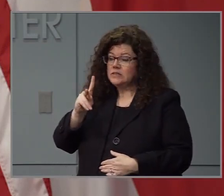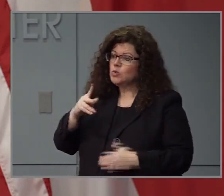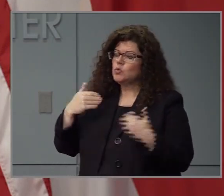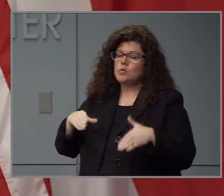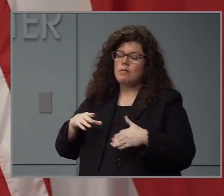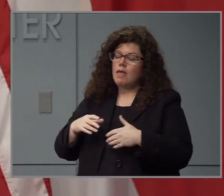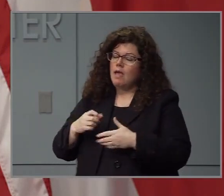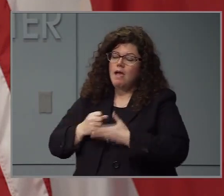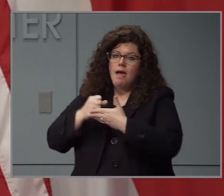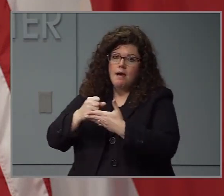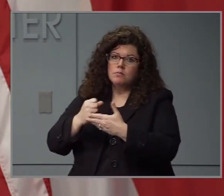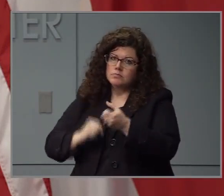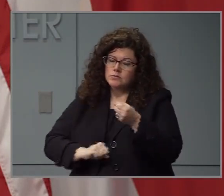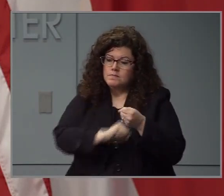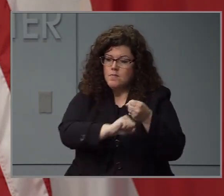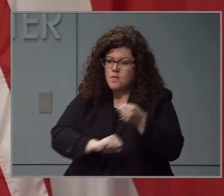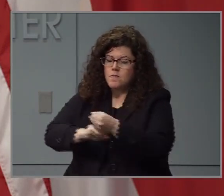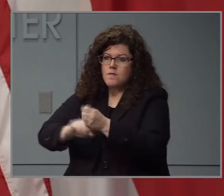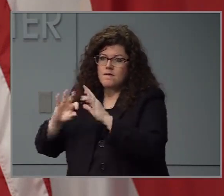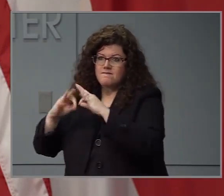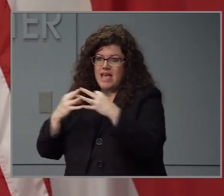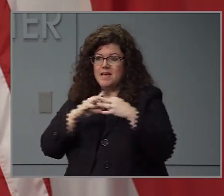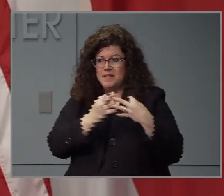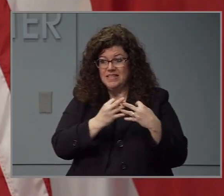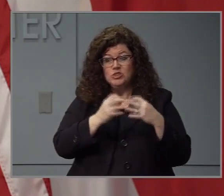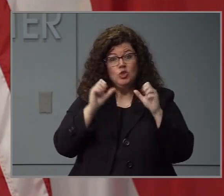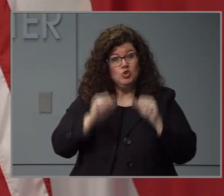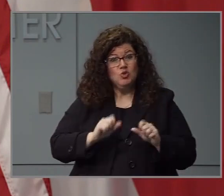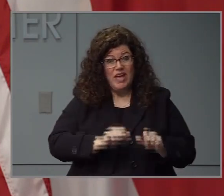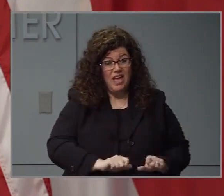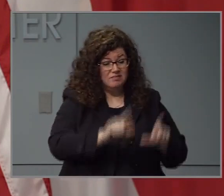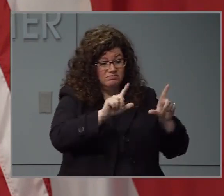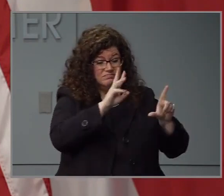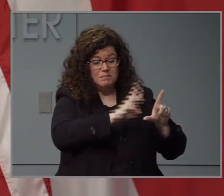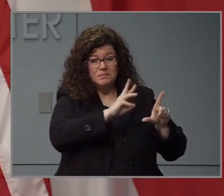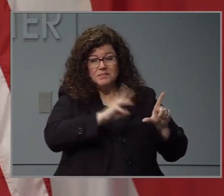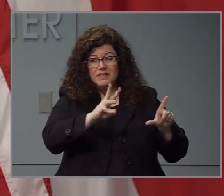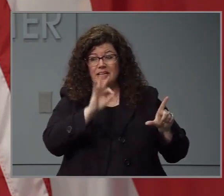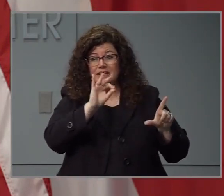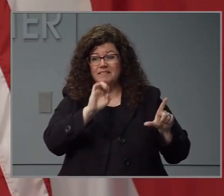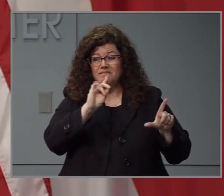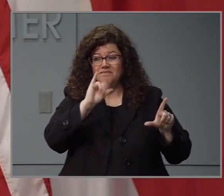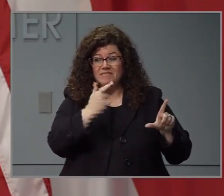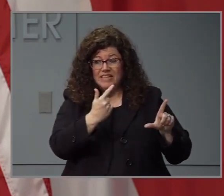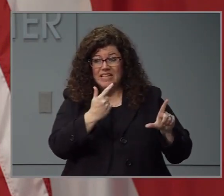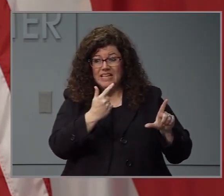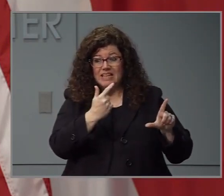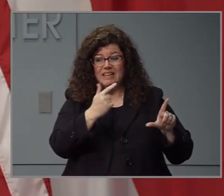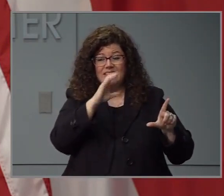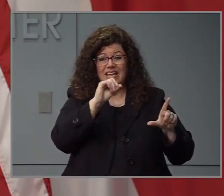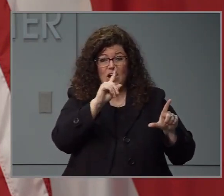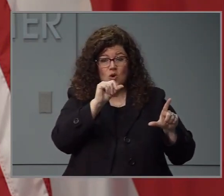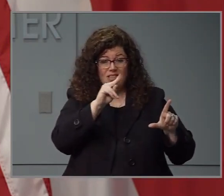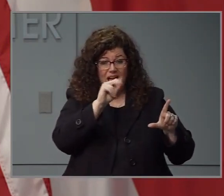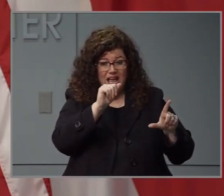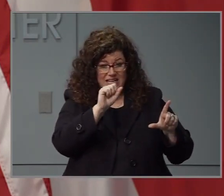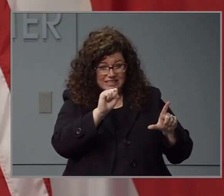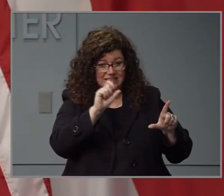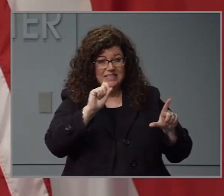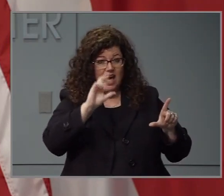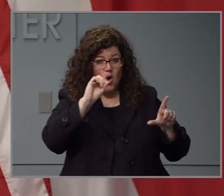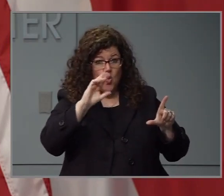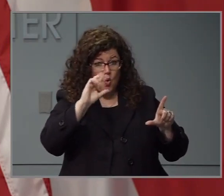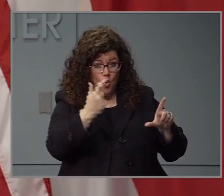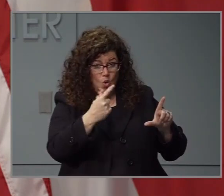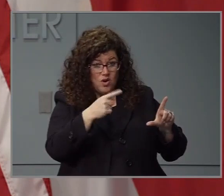people who need groceries. Visit feedingthecarolinas.org to find a food bank near you. You can make a financial